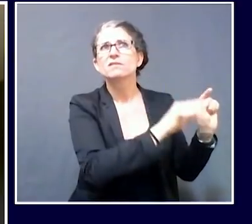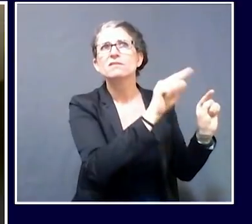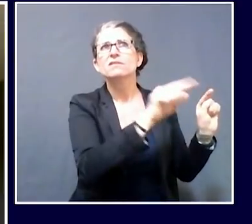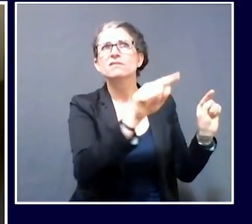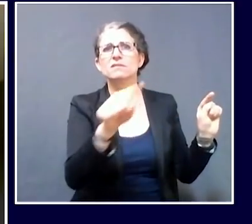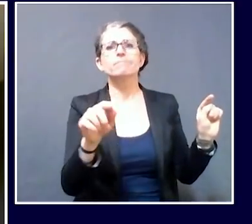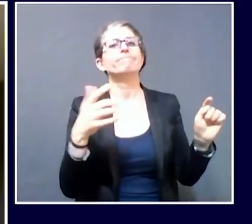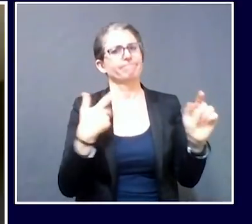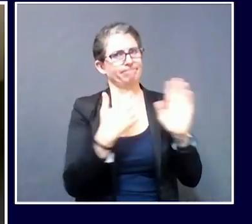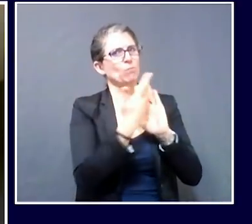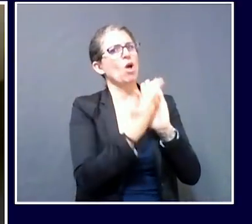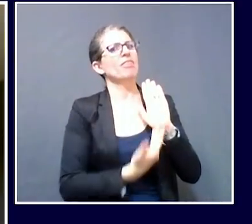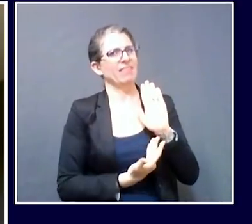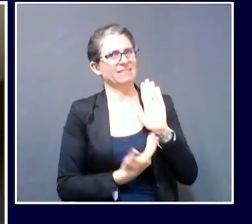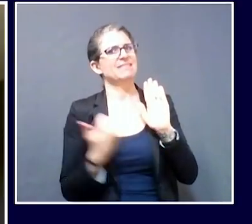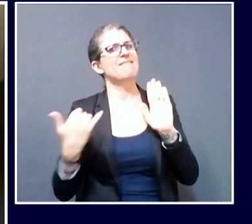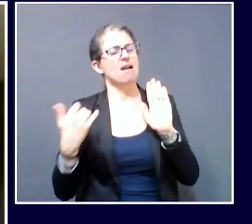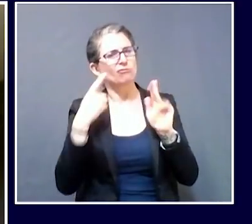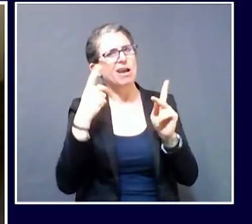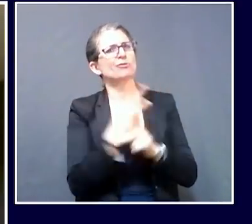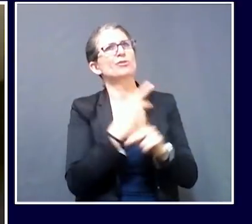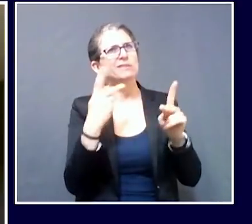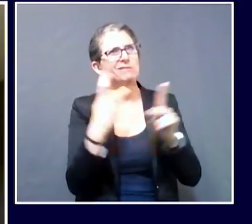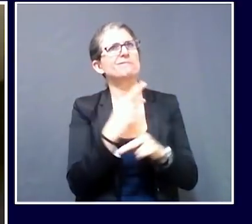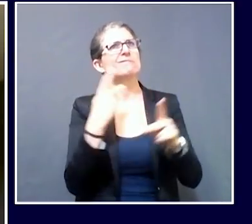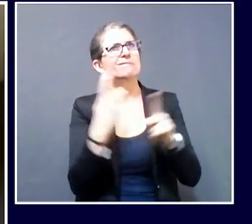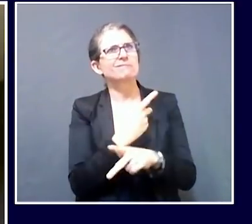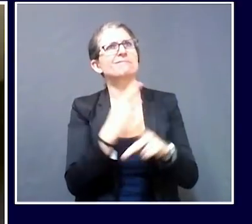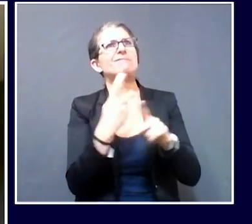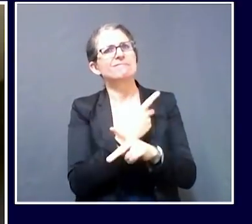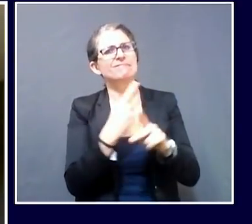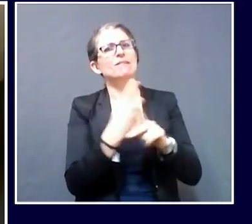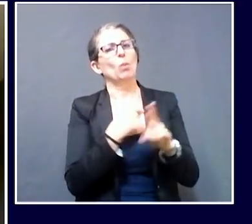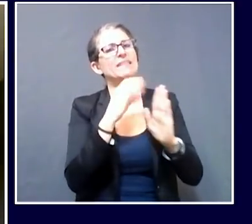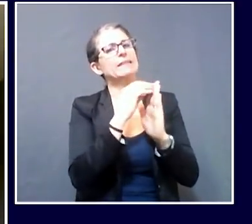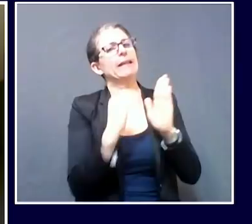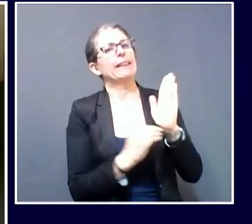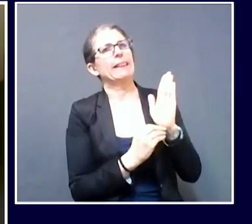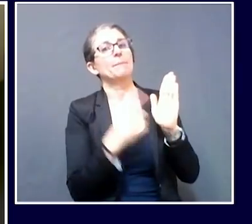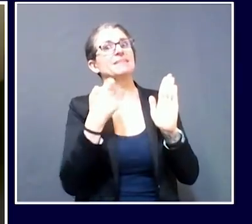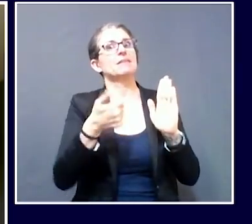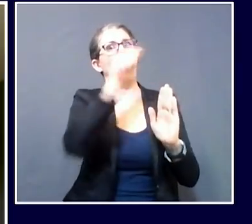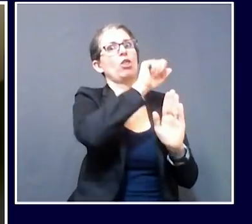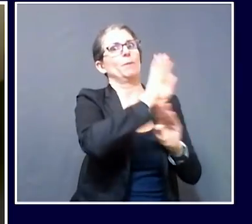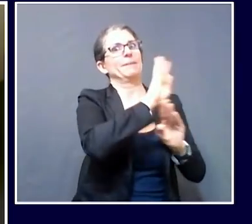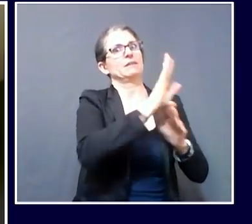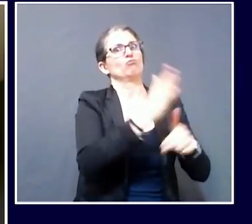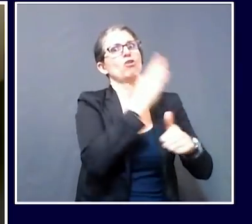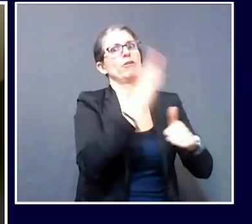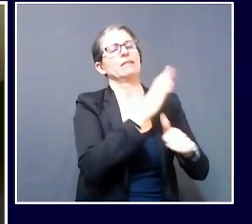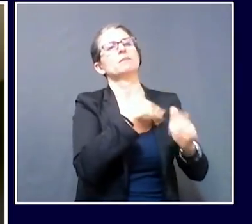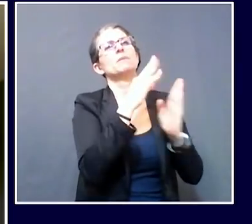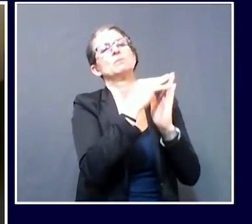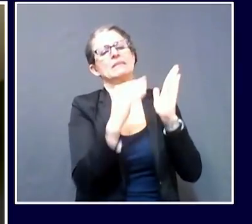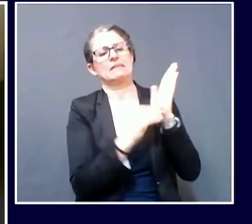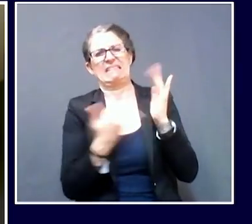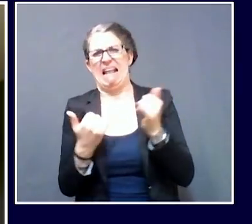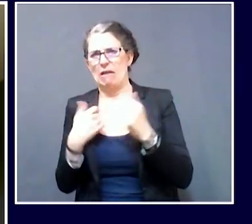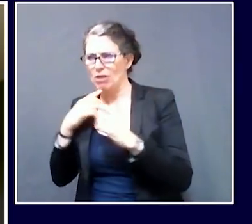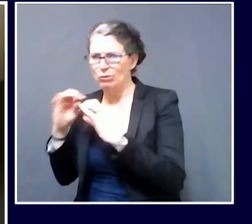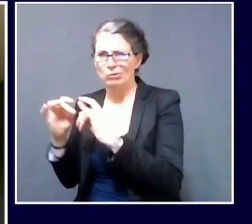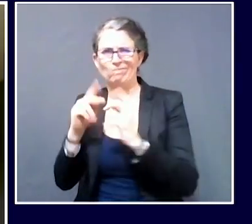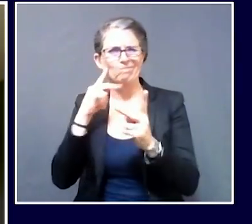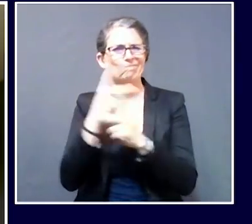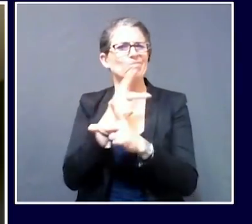been pushed out. We are reviewing those now looking at things like, you know, traffic